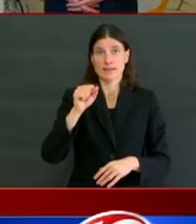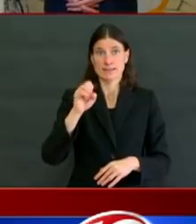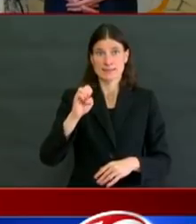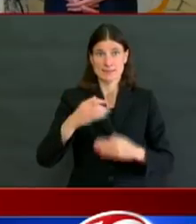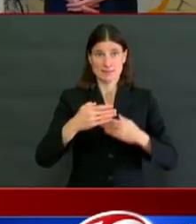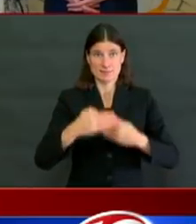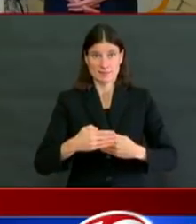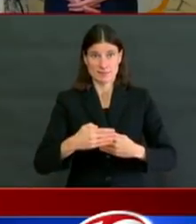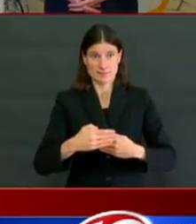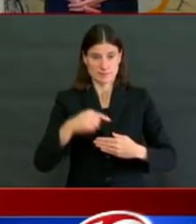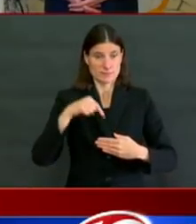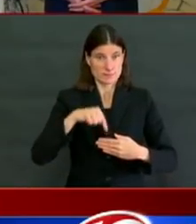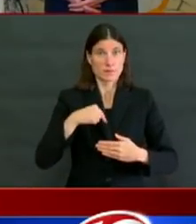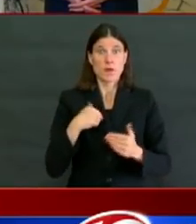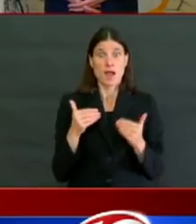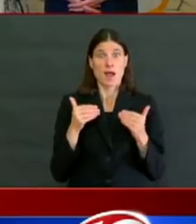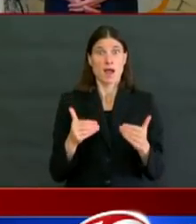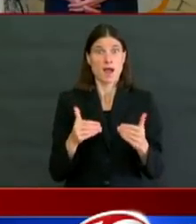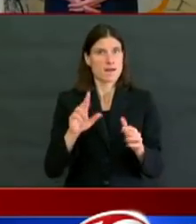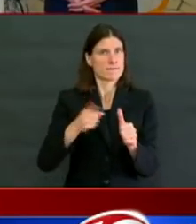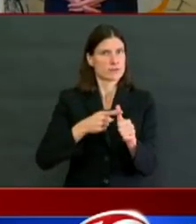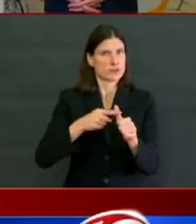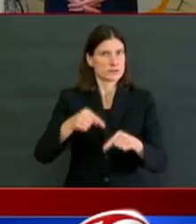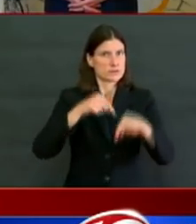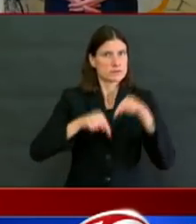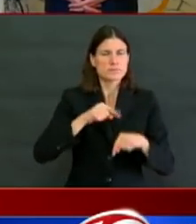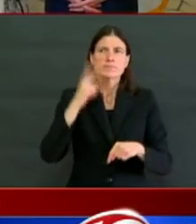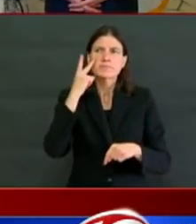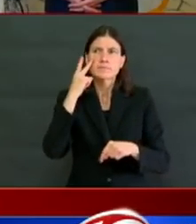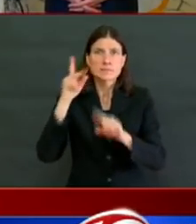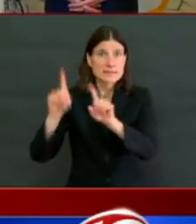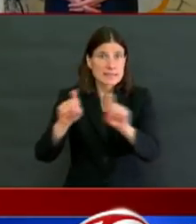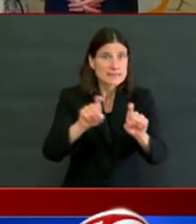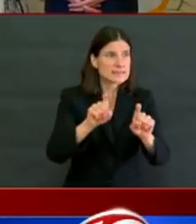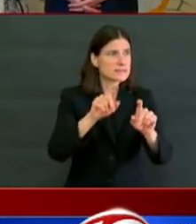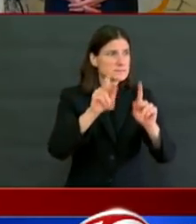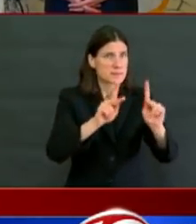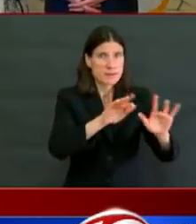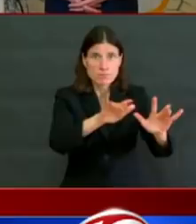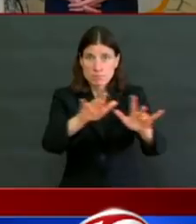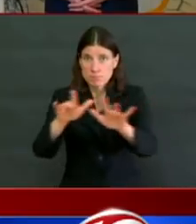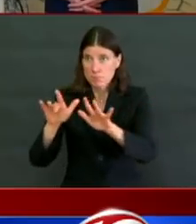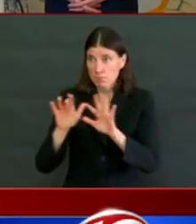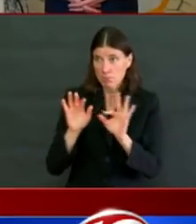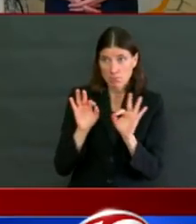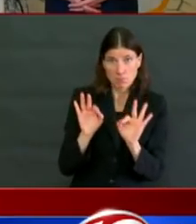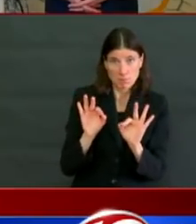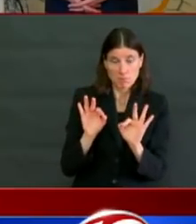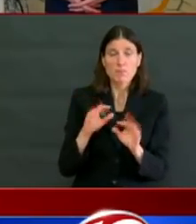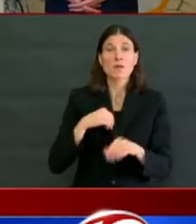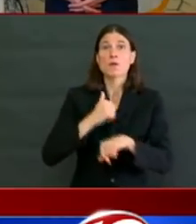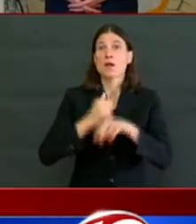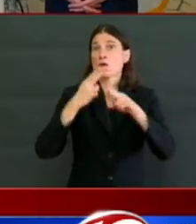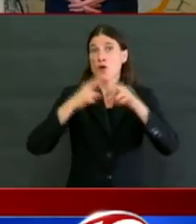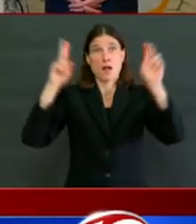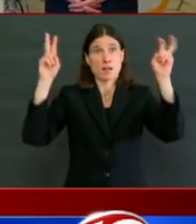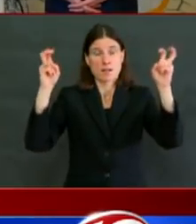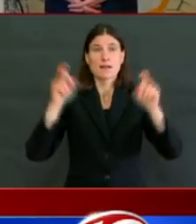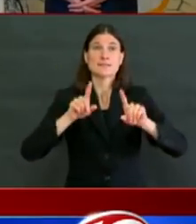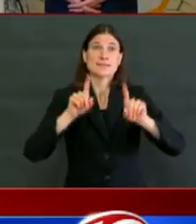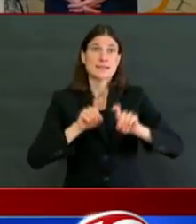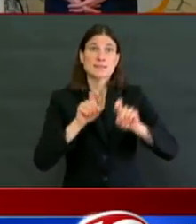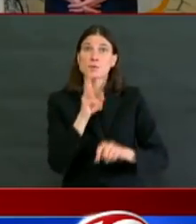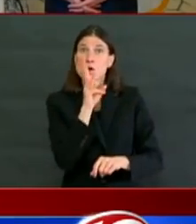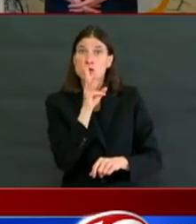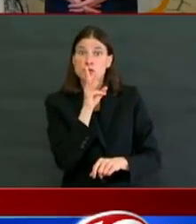When we begin phase one, which I hope is May 9th, we'll be reopening some parks, including